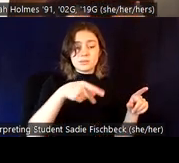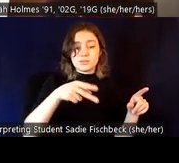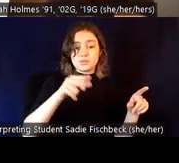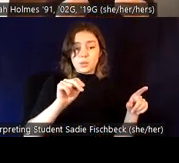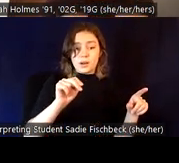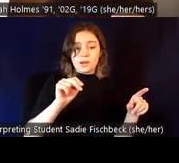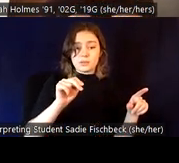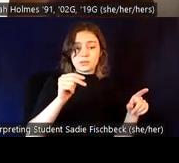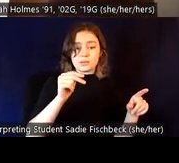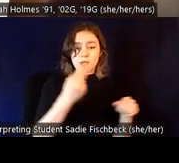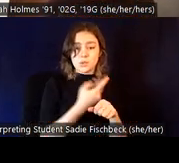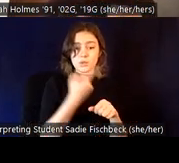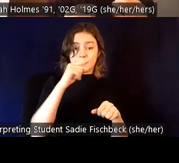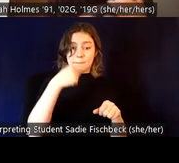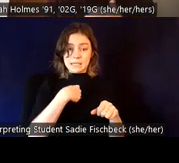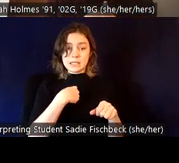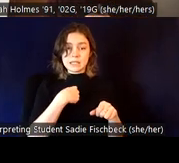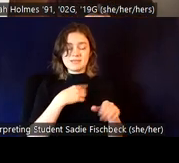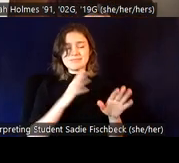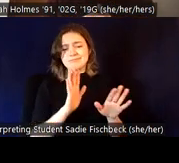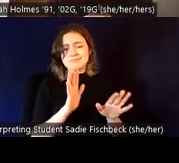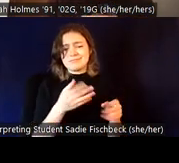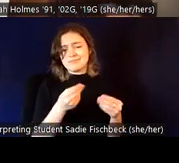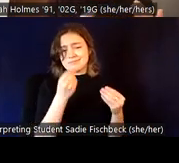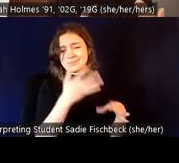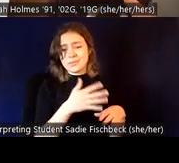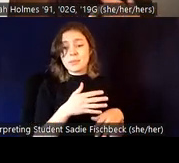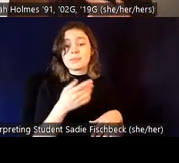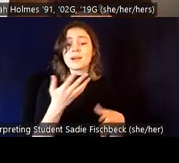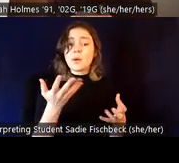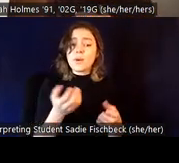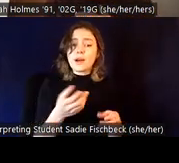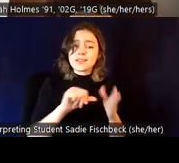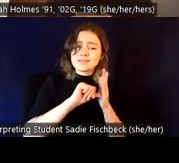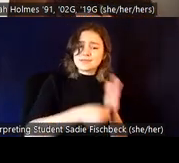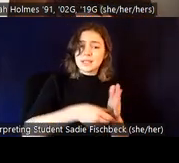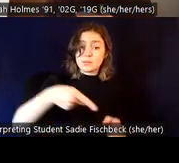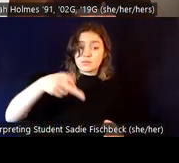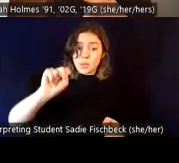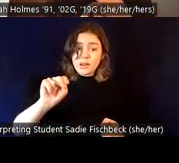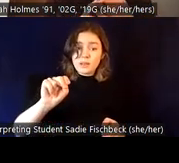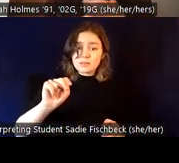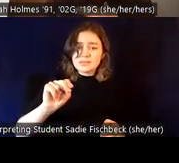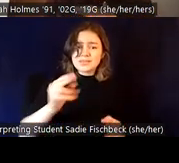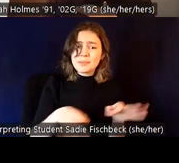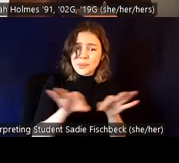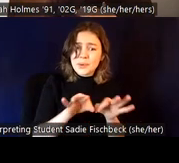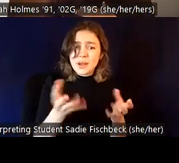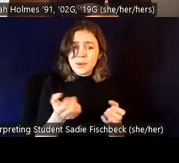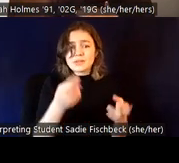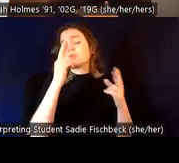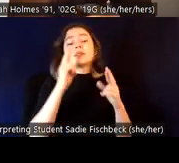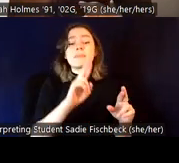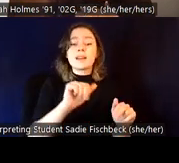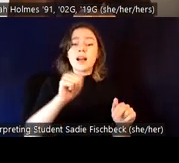I think pronouns are really important. I want to know other people's pronouns. I want to respect other people's pronouns. Um, and I want to make sure that